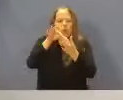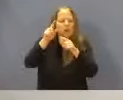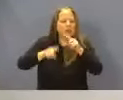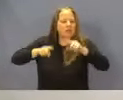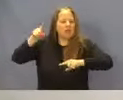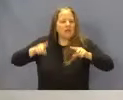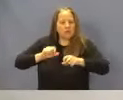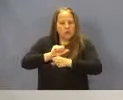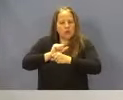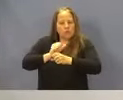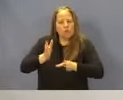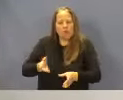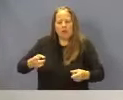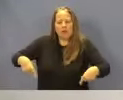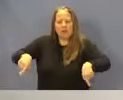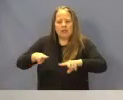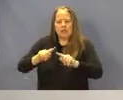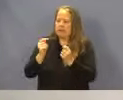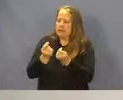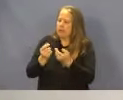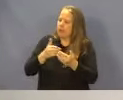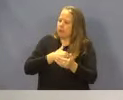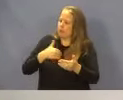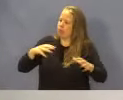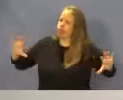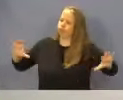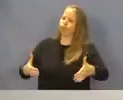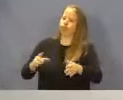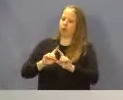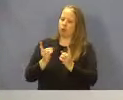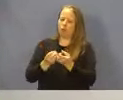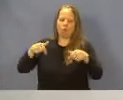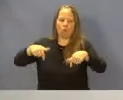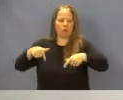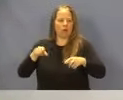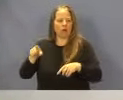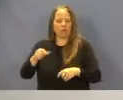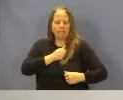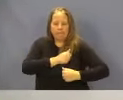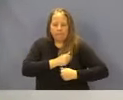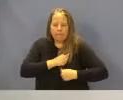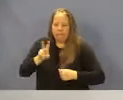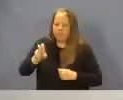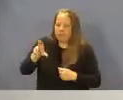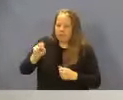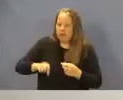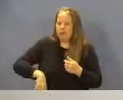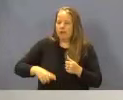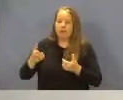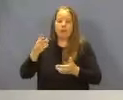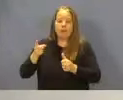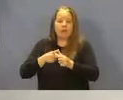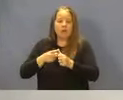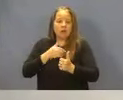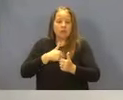employees, team members that make up this department. You had veterans, first member of their family